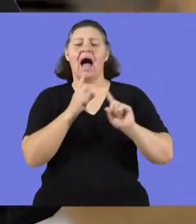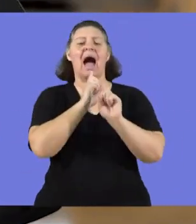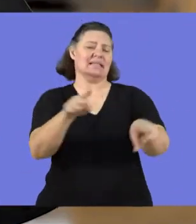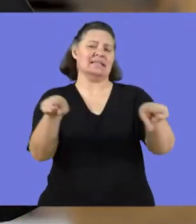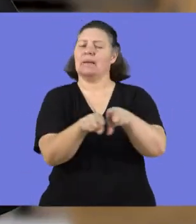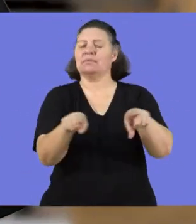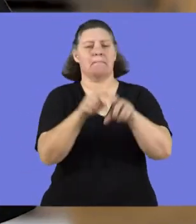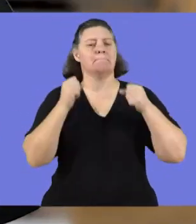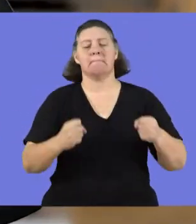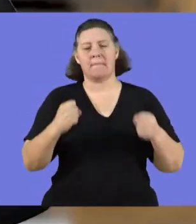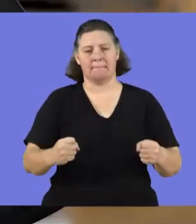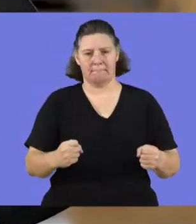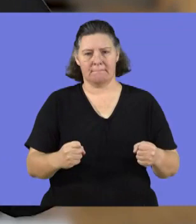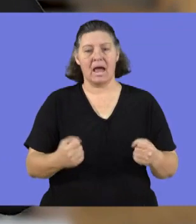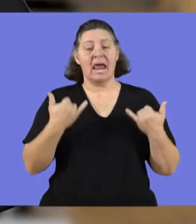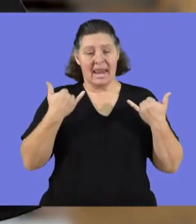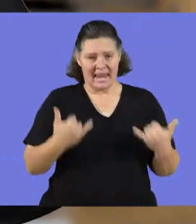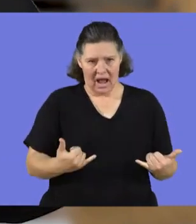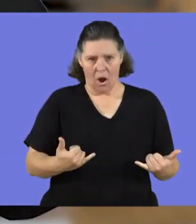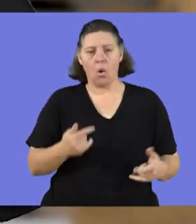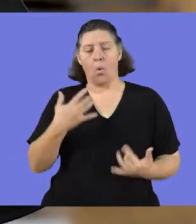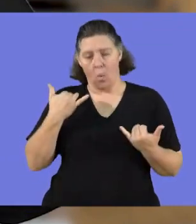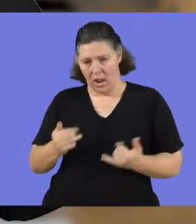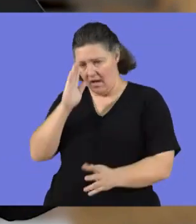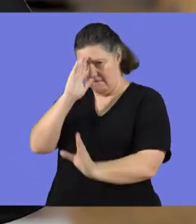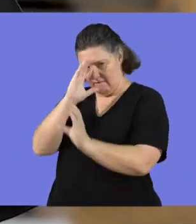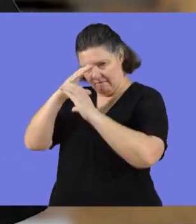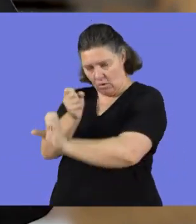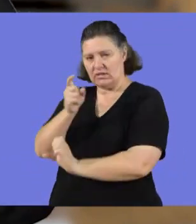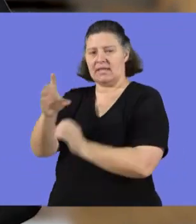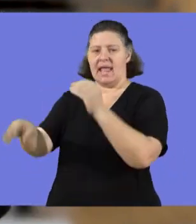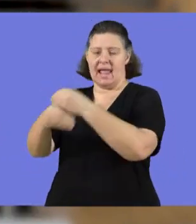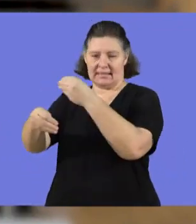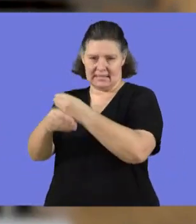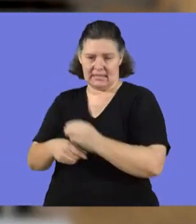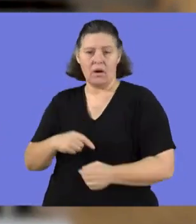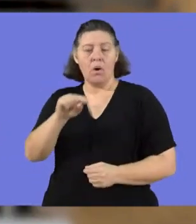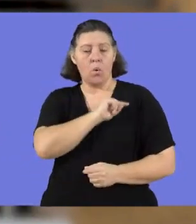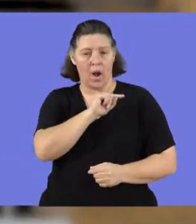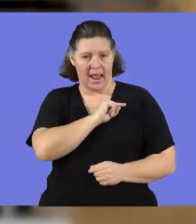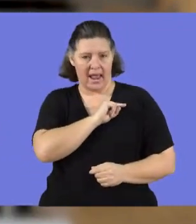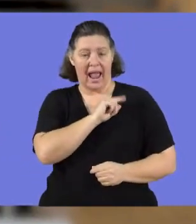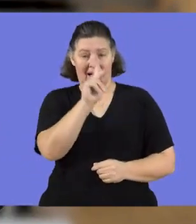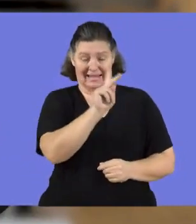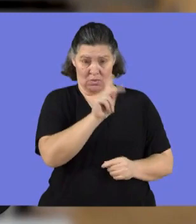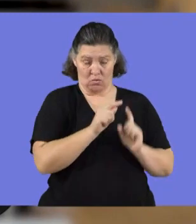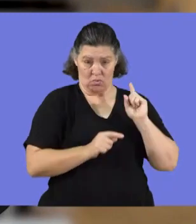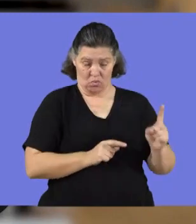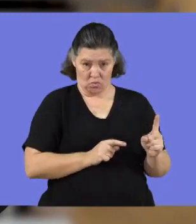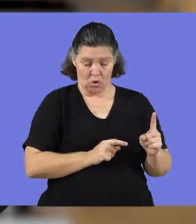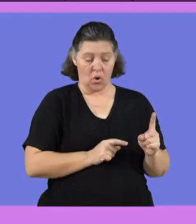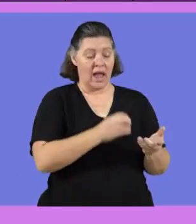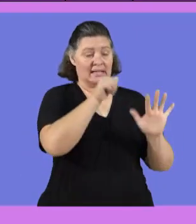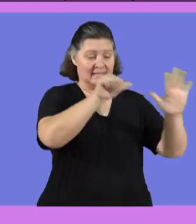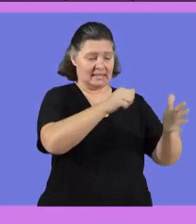or you add, we get the same answer. We will stick to the method of addition now. So now, because it was